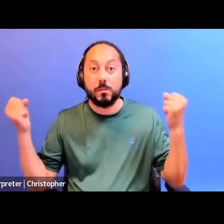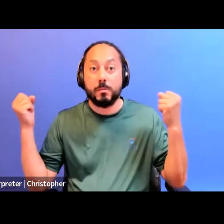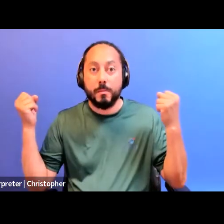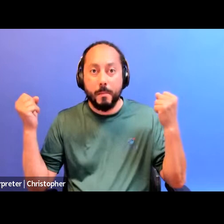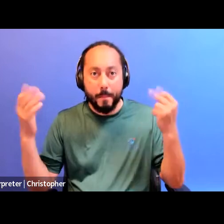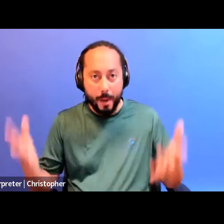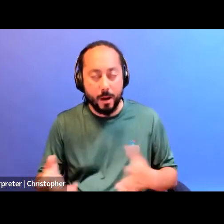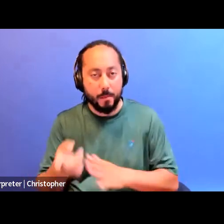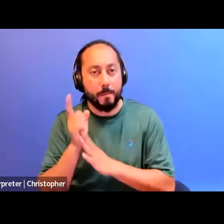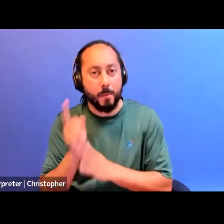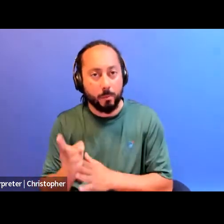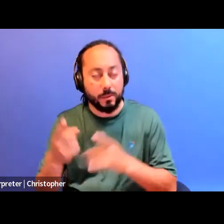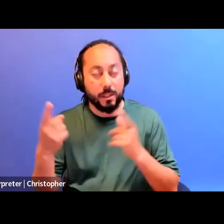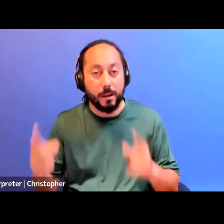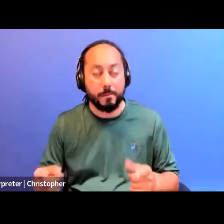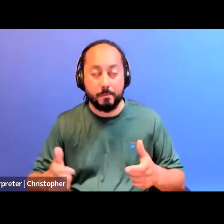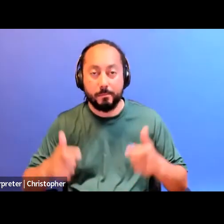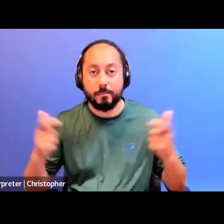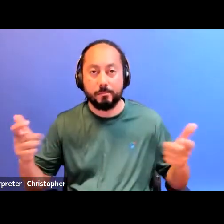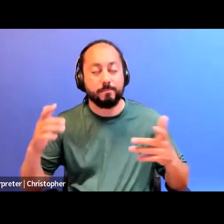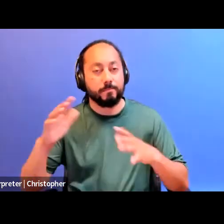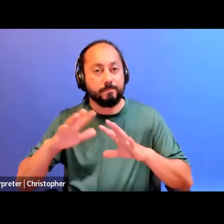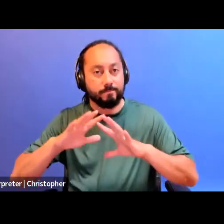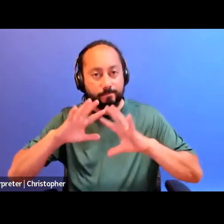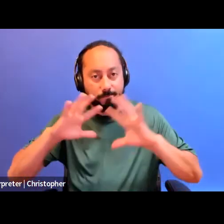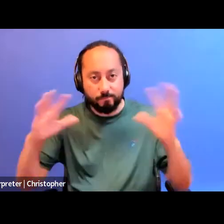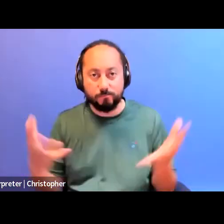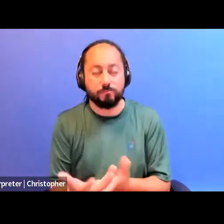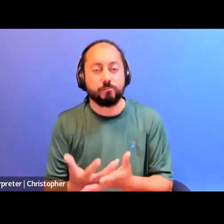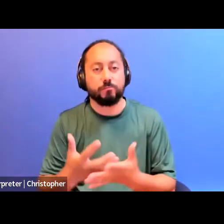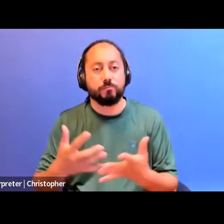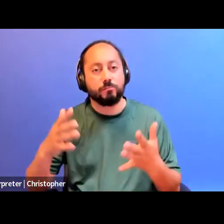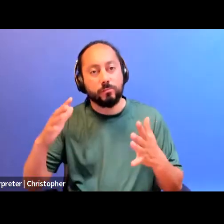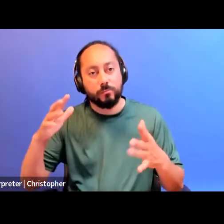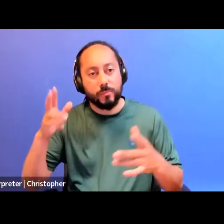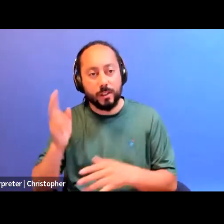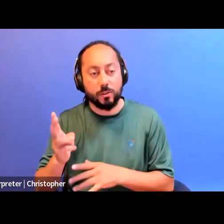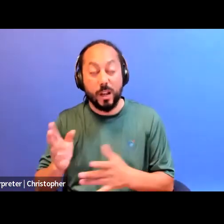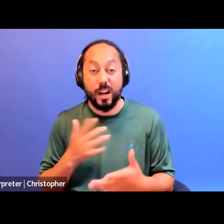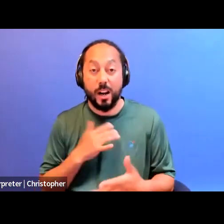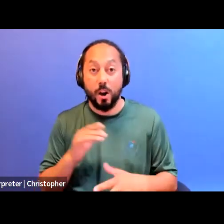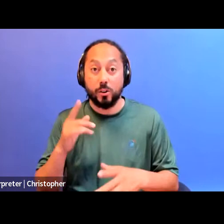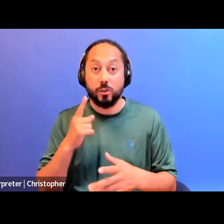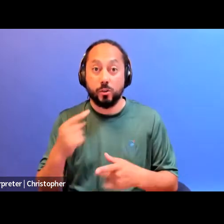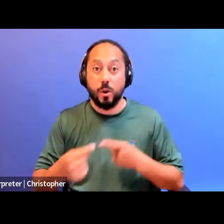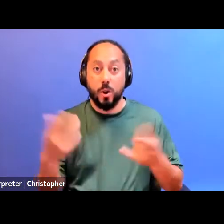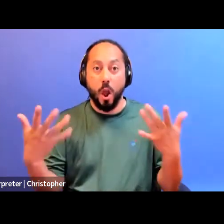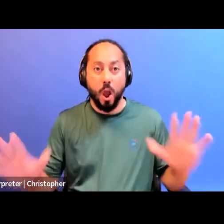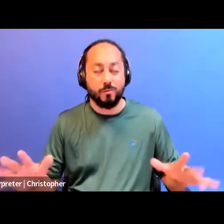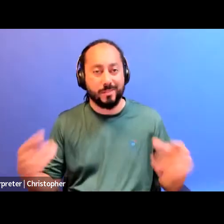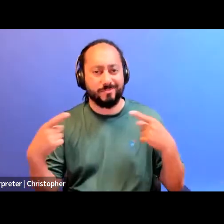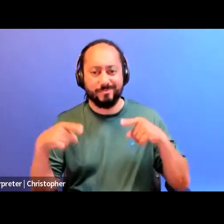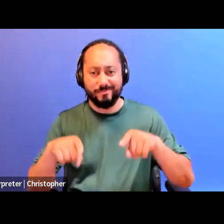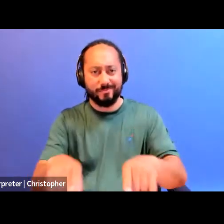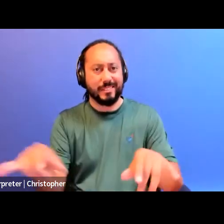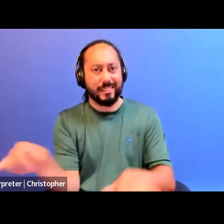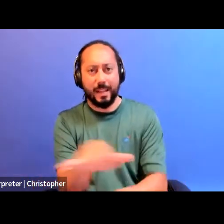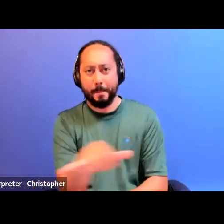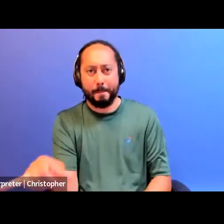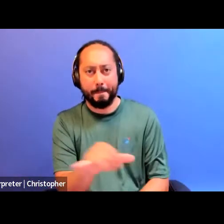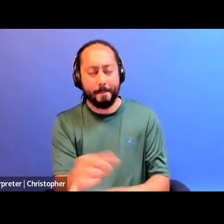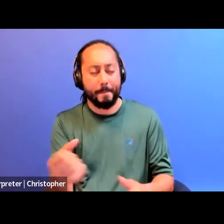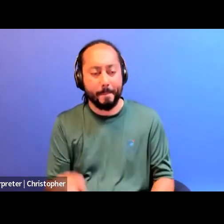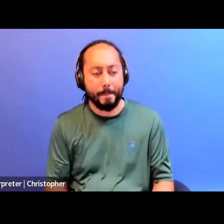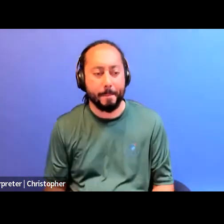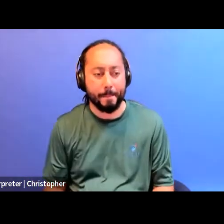global and transnational organizing histories, in which our struggles were already together. Right, so I think this is something that's